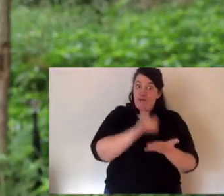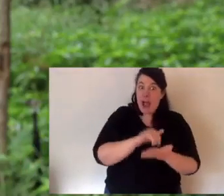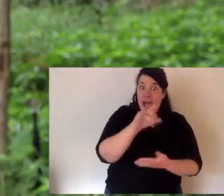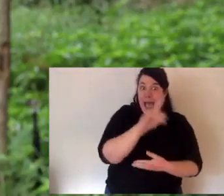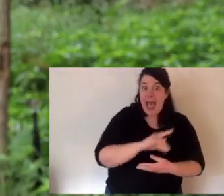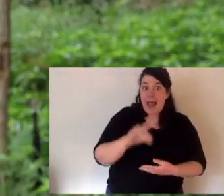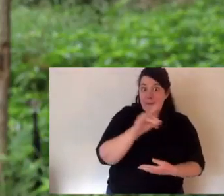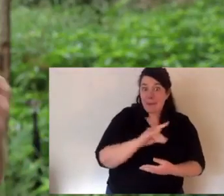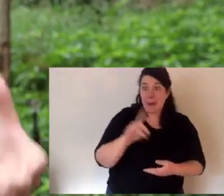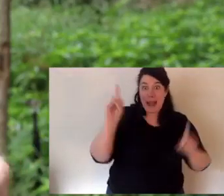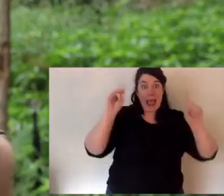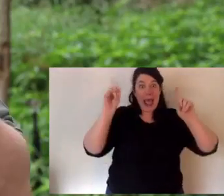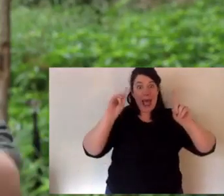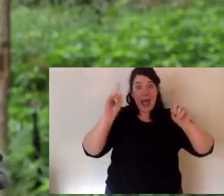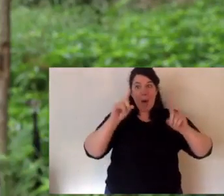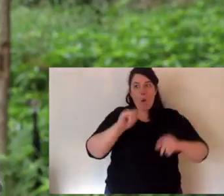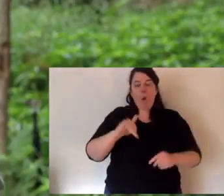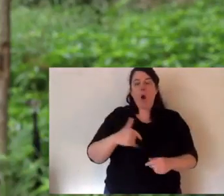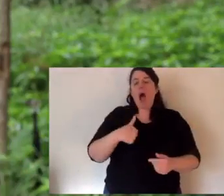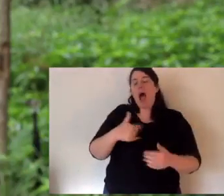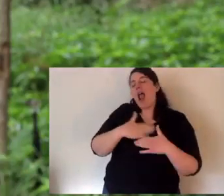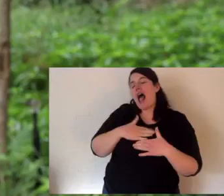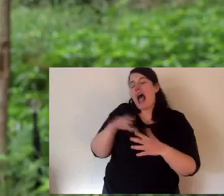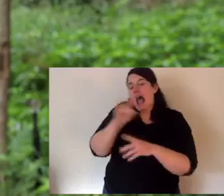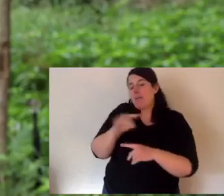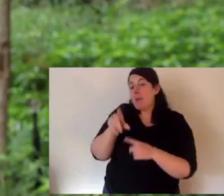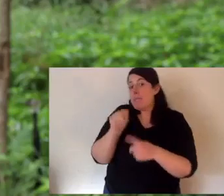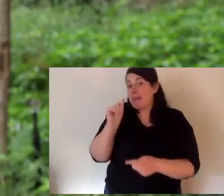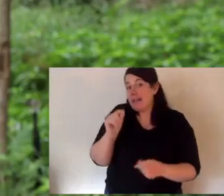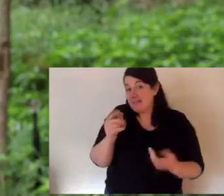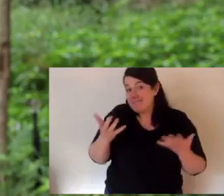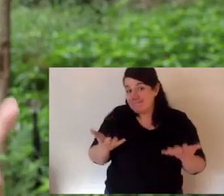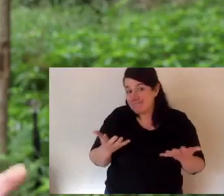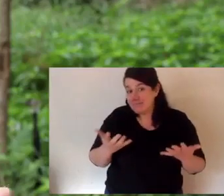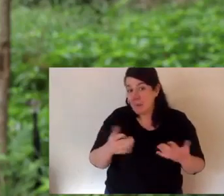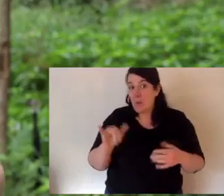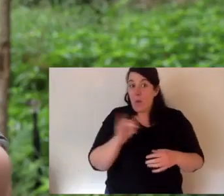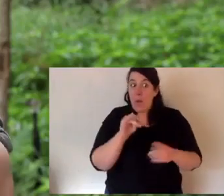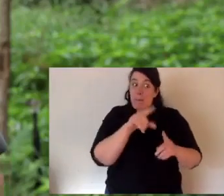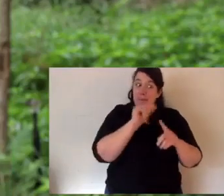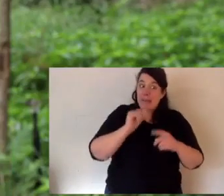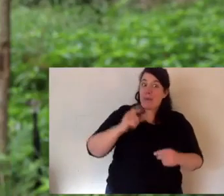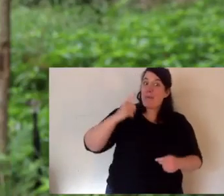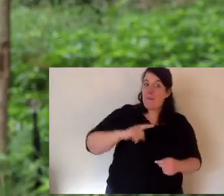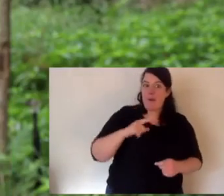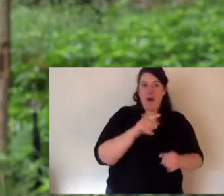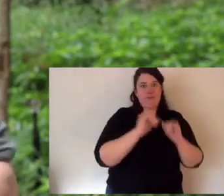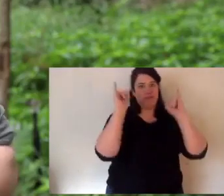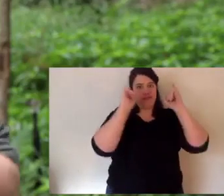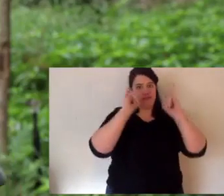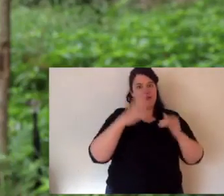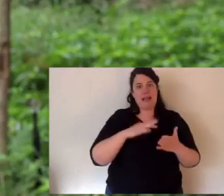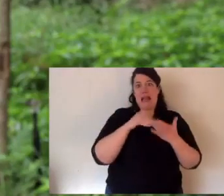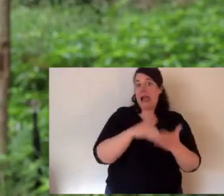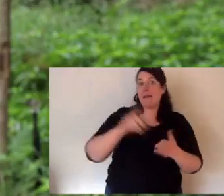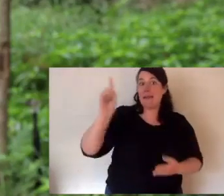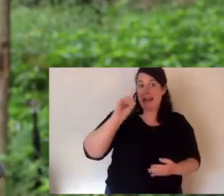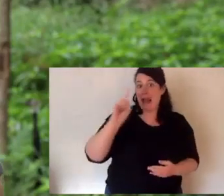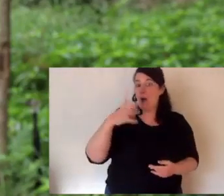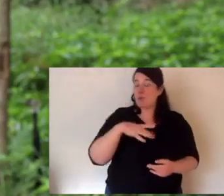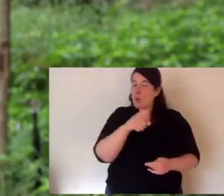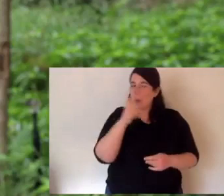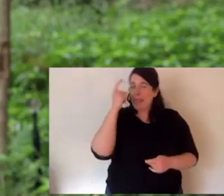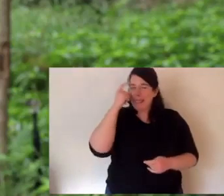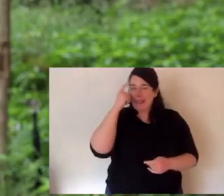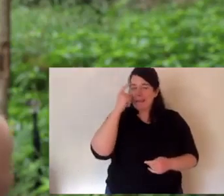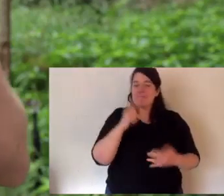most. Which is most urgent? And are you voting sensibly? Are you voting with your stomach and the way you feel? Or